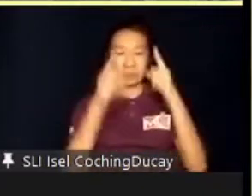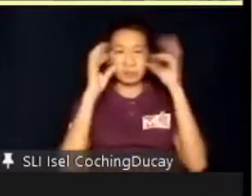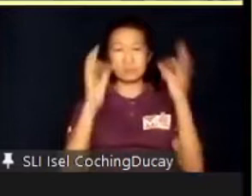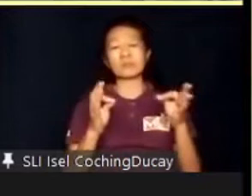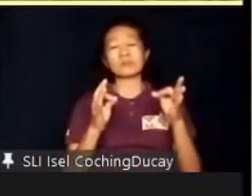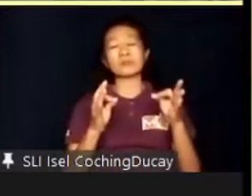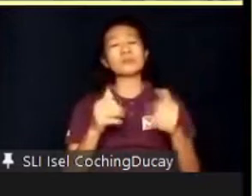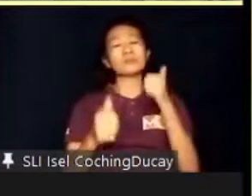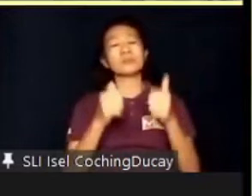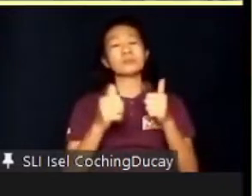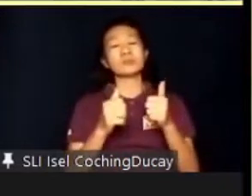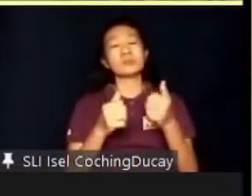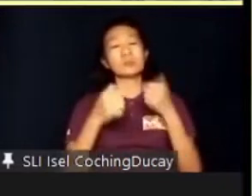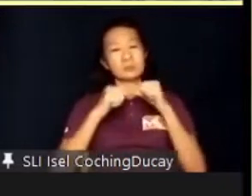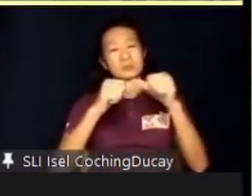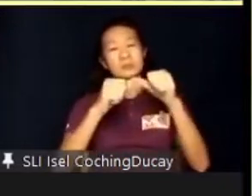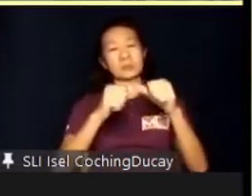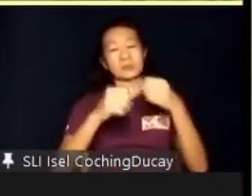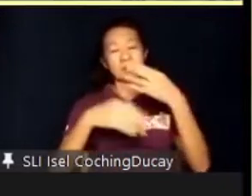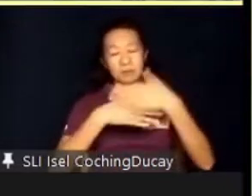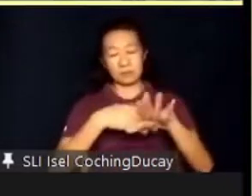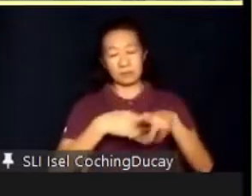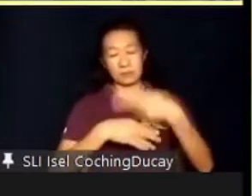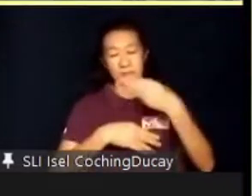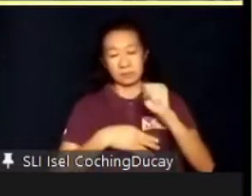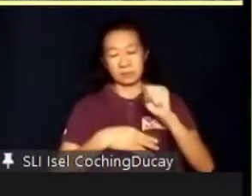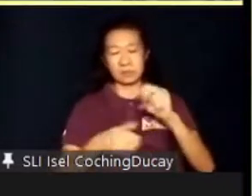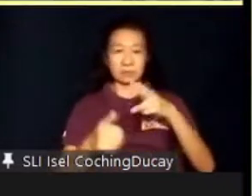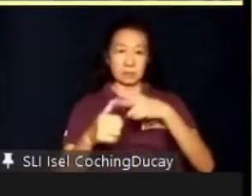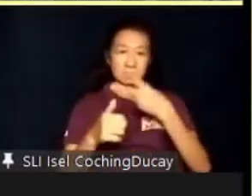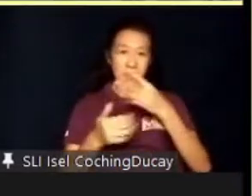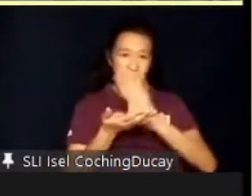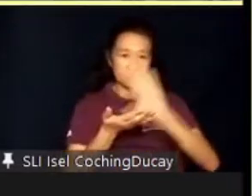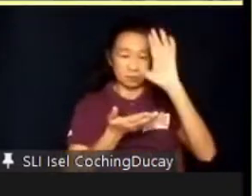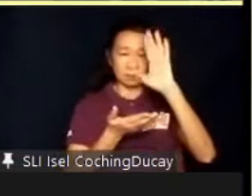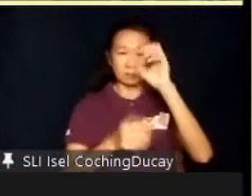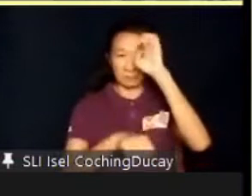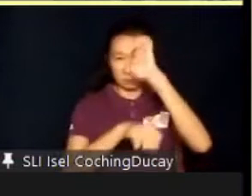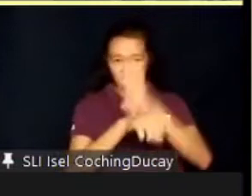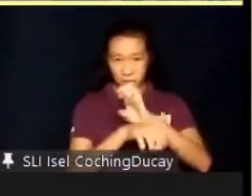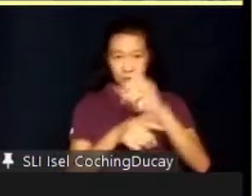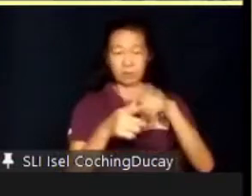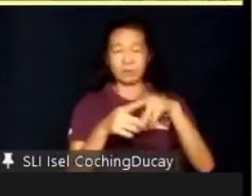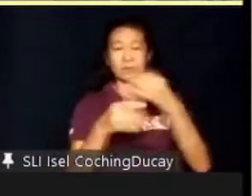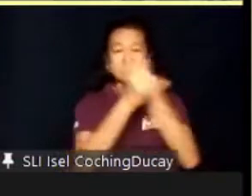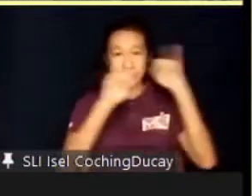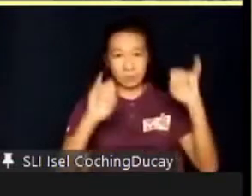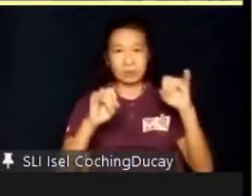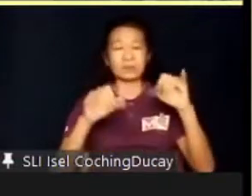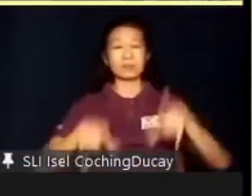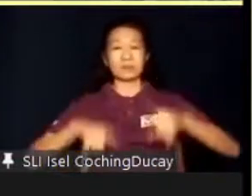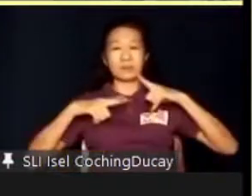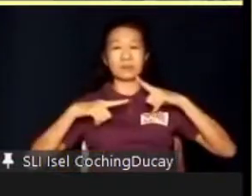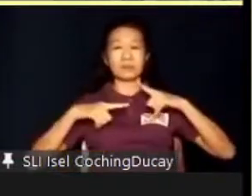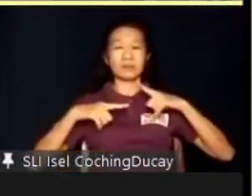pursue after high school. Is it post-secondary education, employment, or independent living and